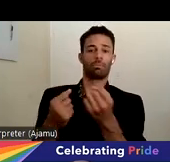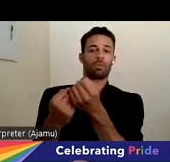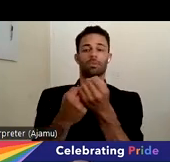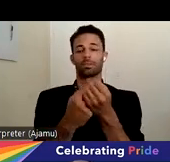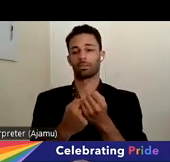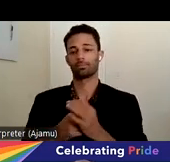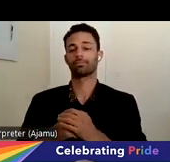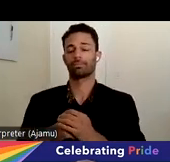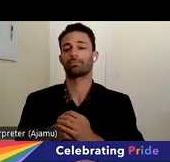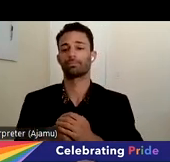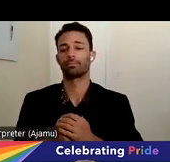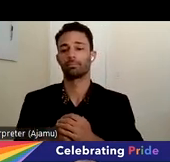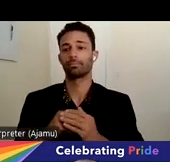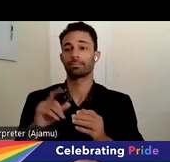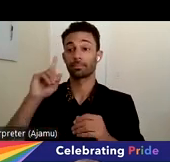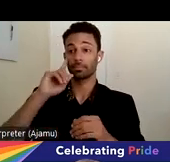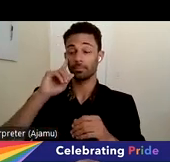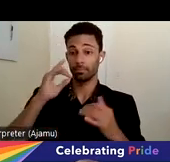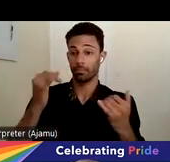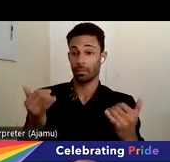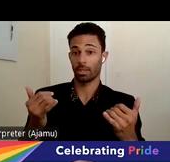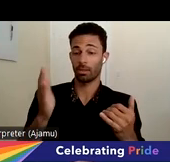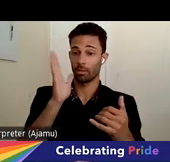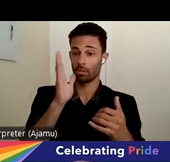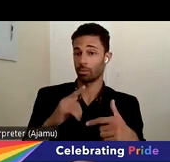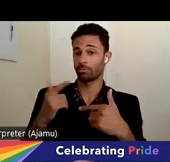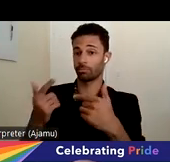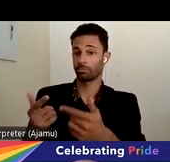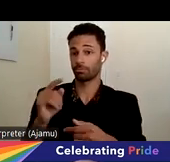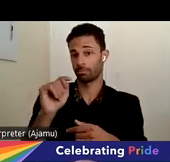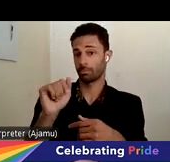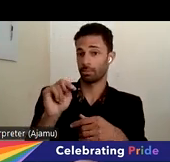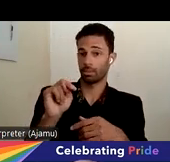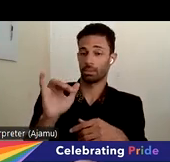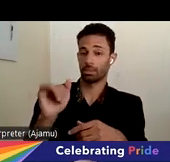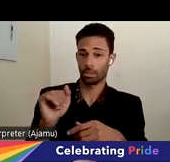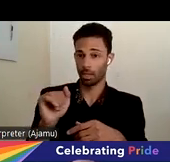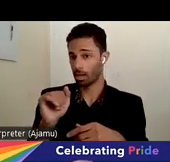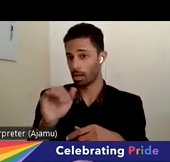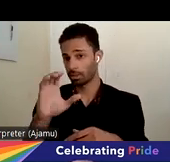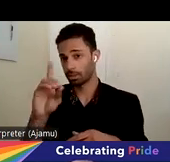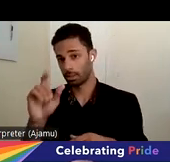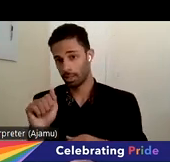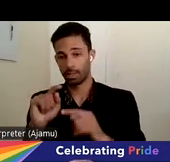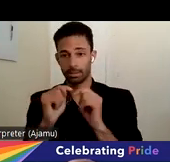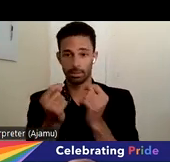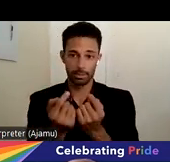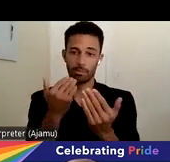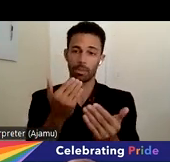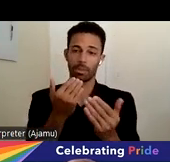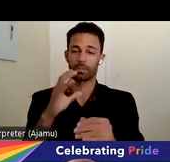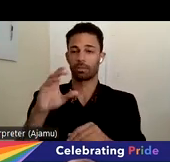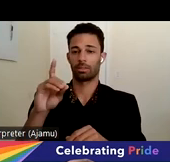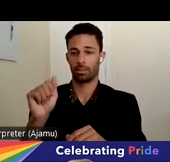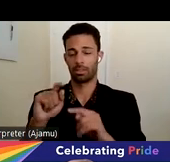And I think at this point, I just turn it over to Tanya, another member of the CDA team, and I want to thank the CDA team in particular